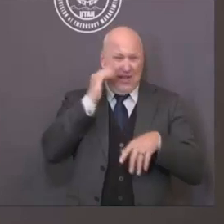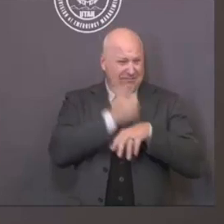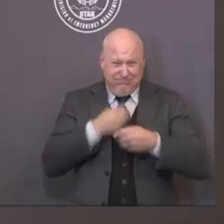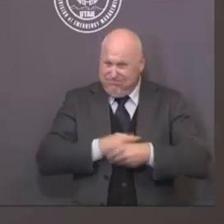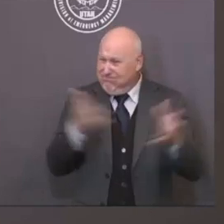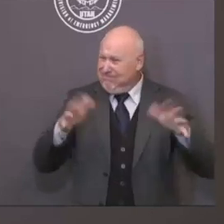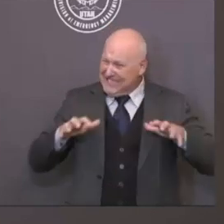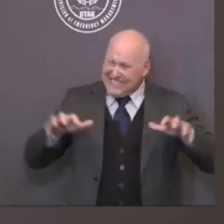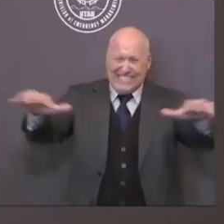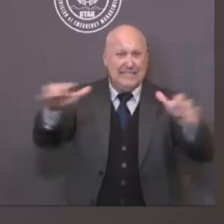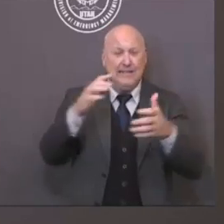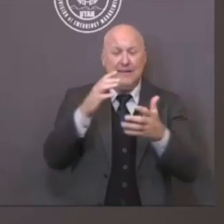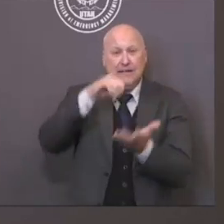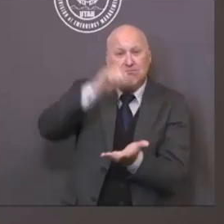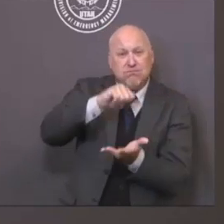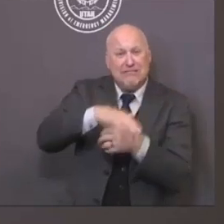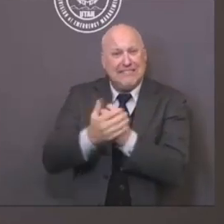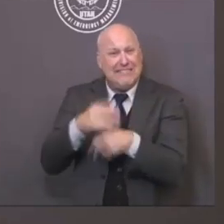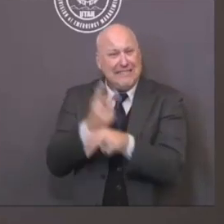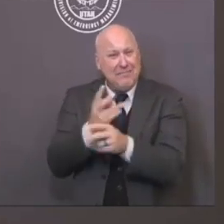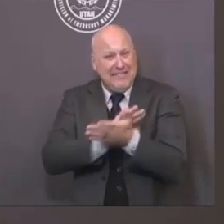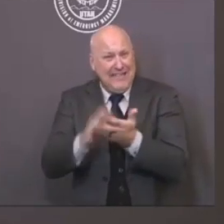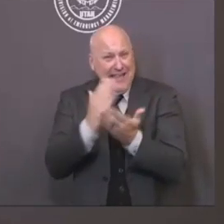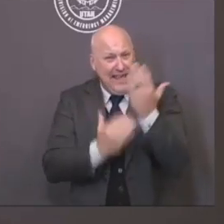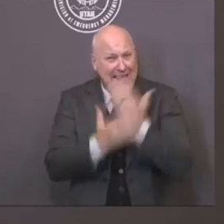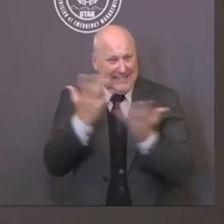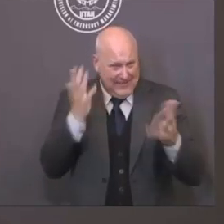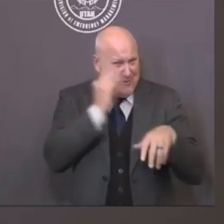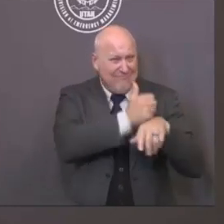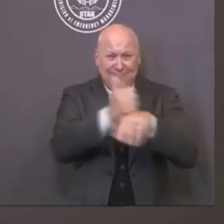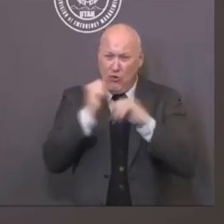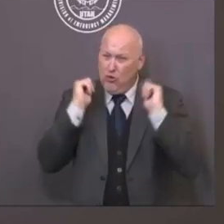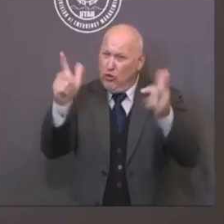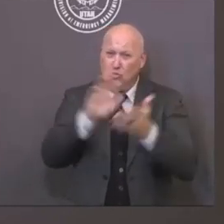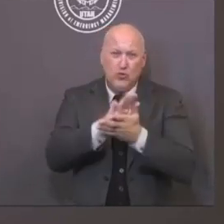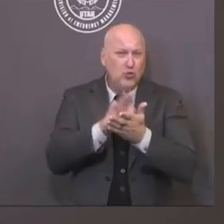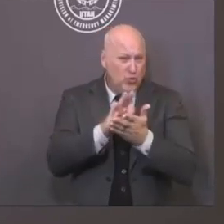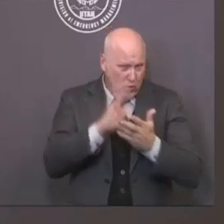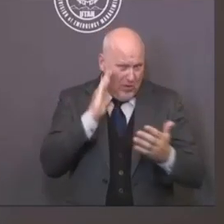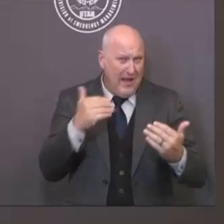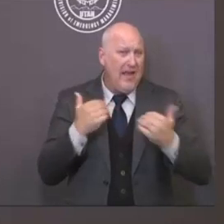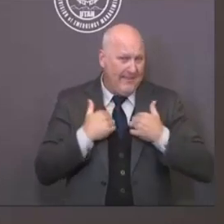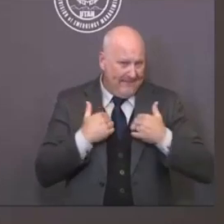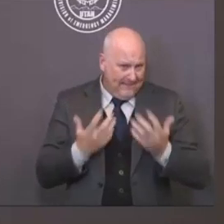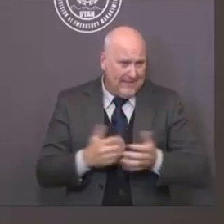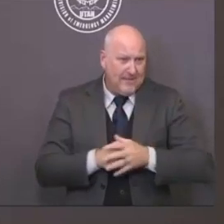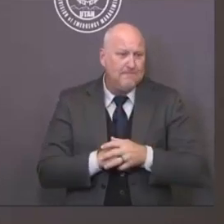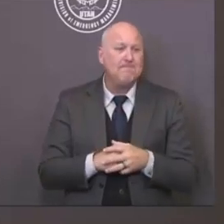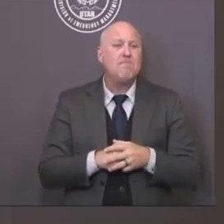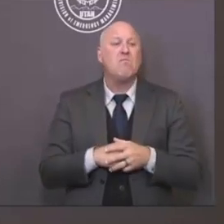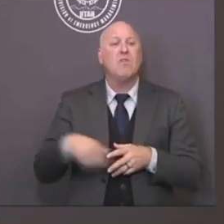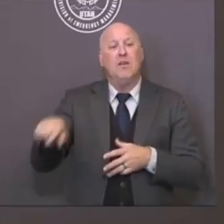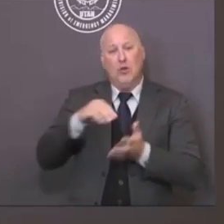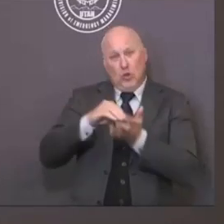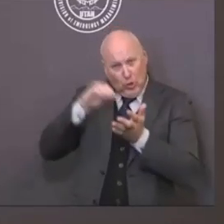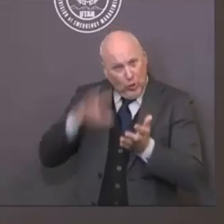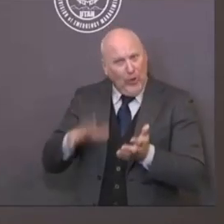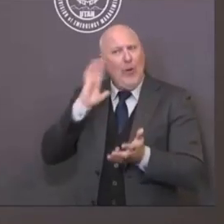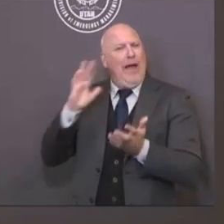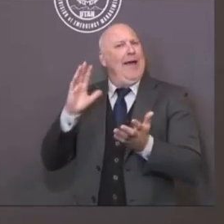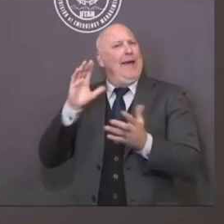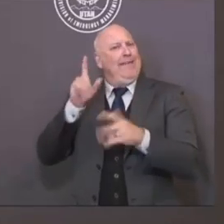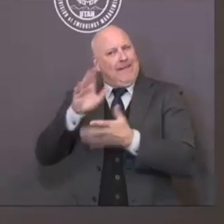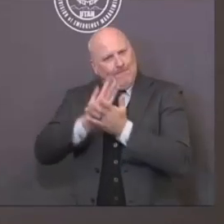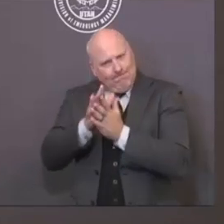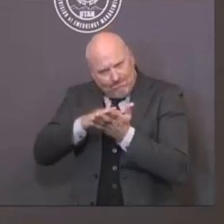that there will be opportunities, in fact, for us to have regular hand washing, also the regular opportunities for us, in fact,